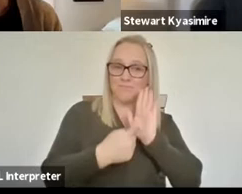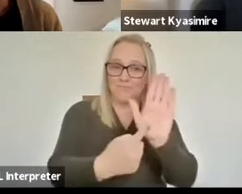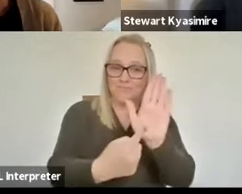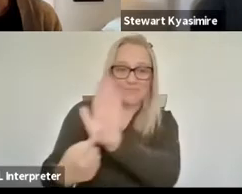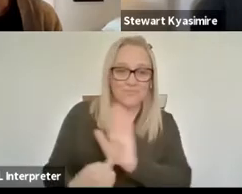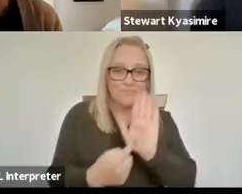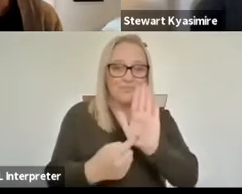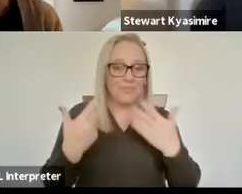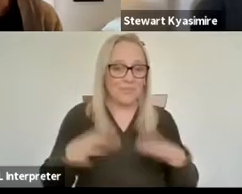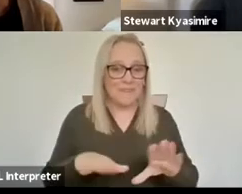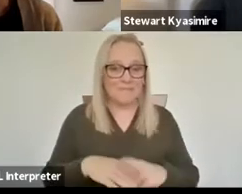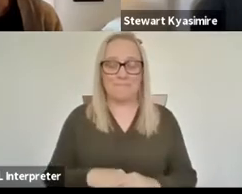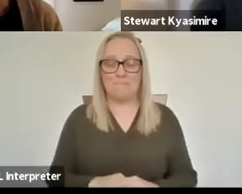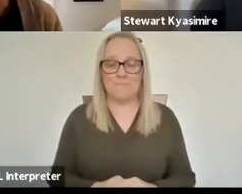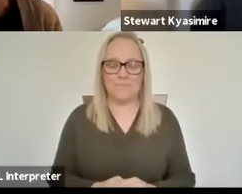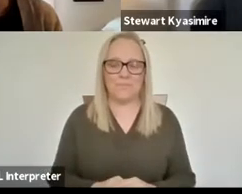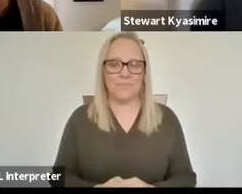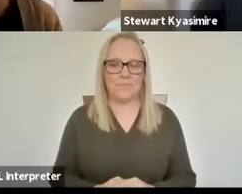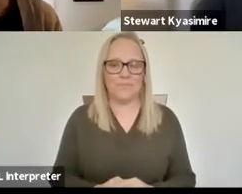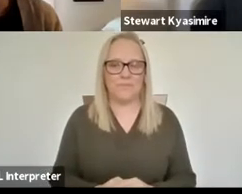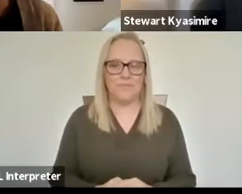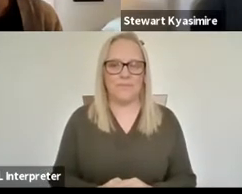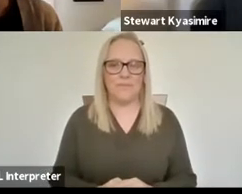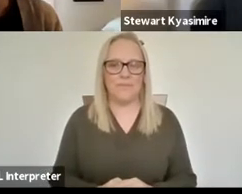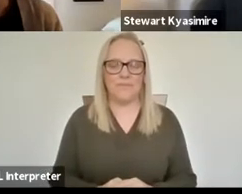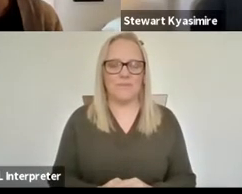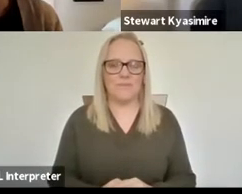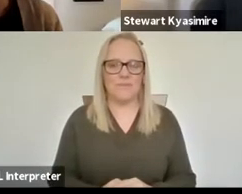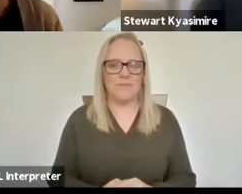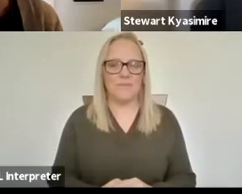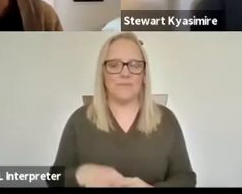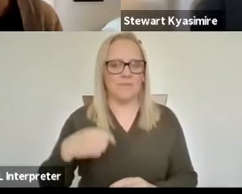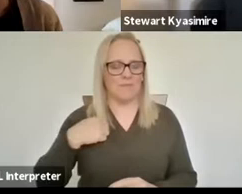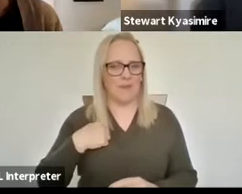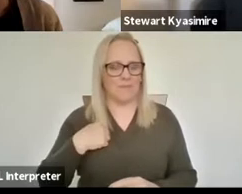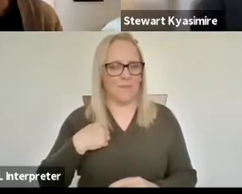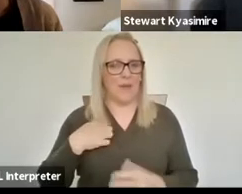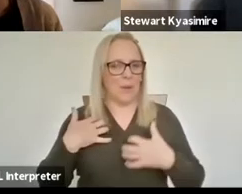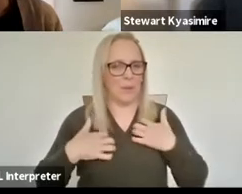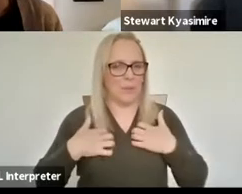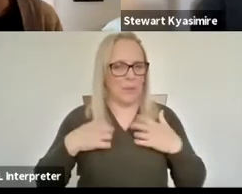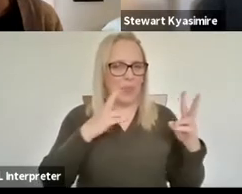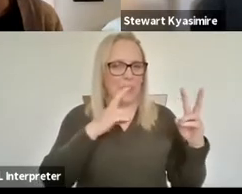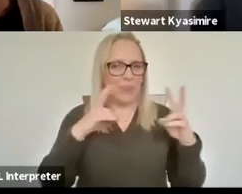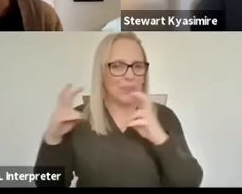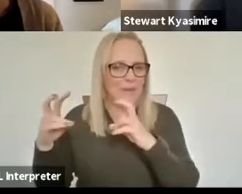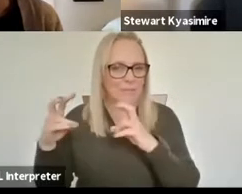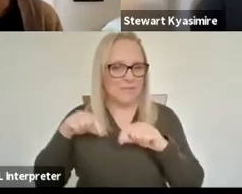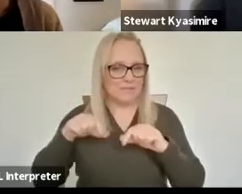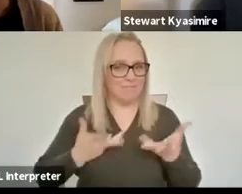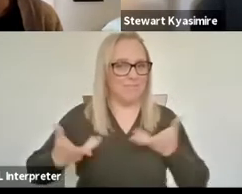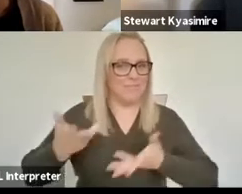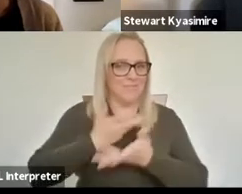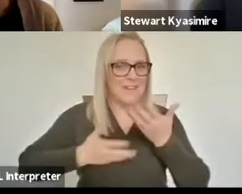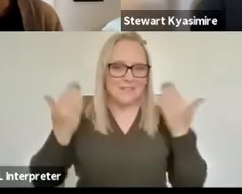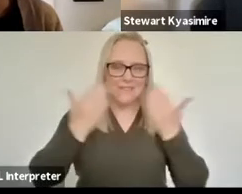that as well. I'm interested in the themes proposed by Janet for this discussion for all those reasons and also some